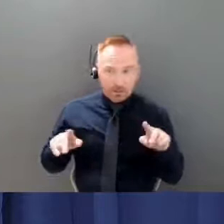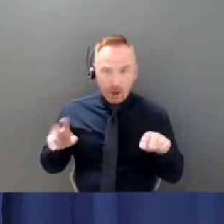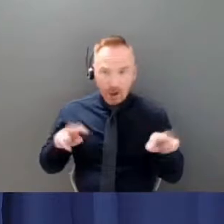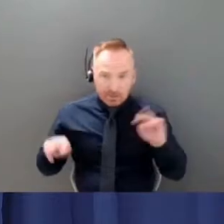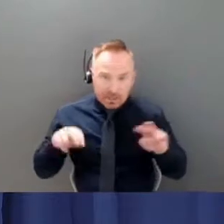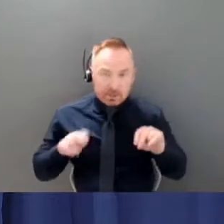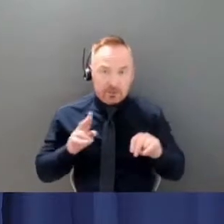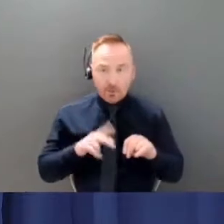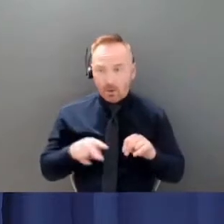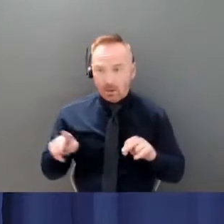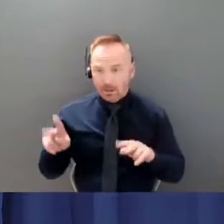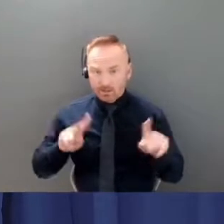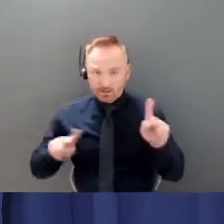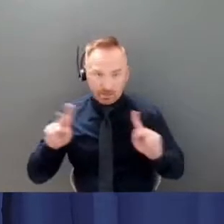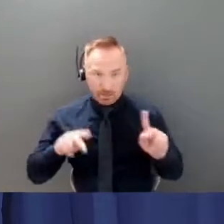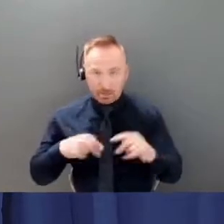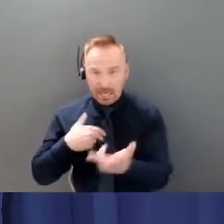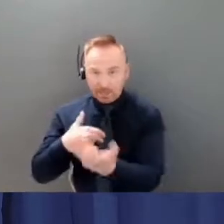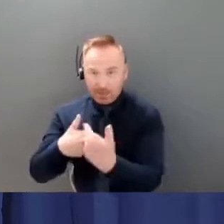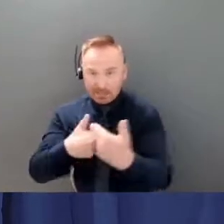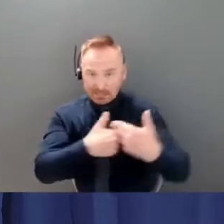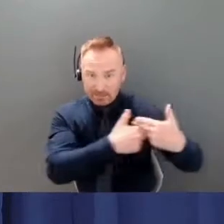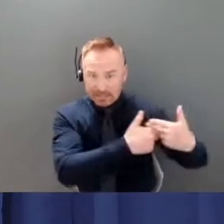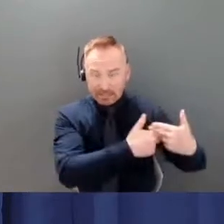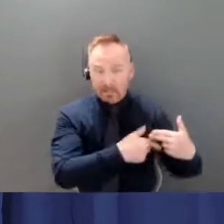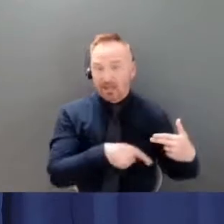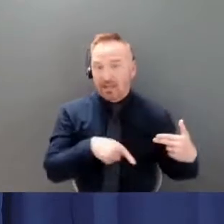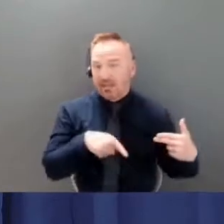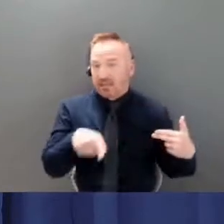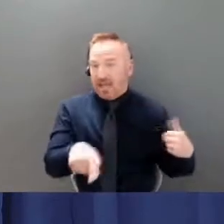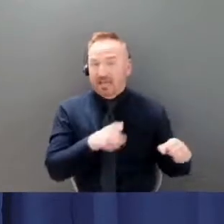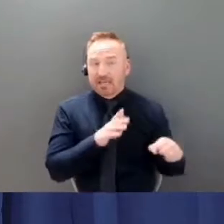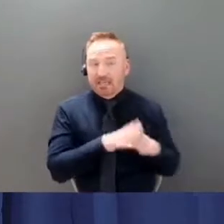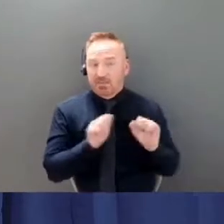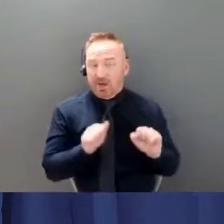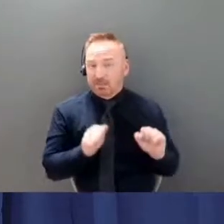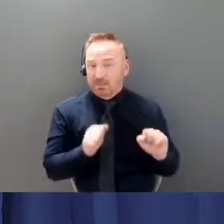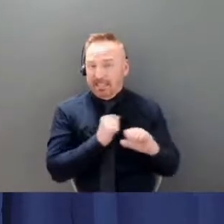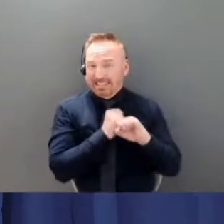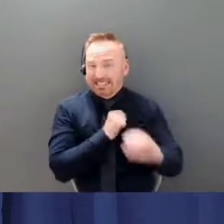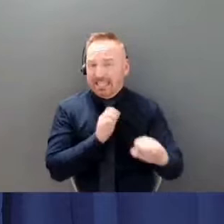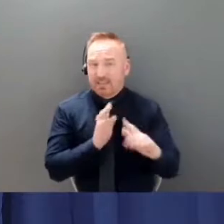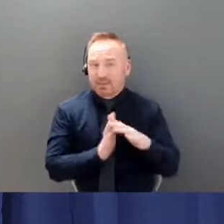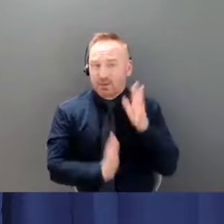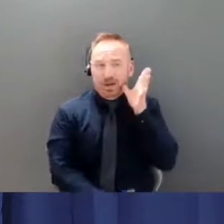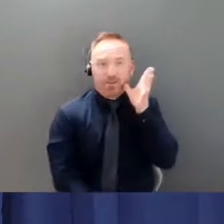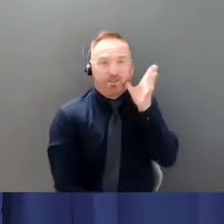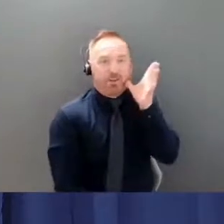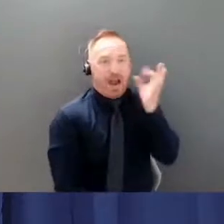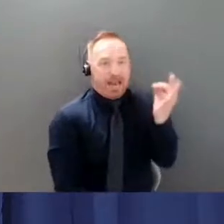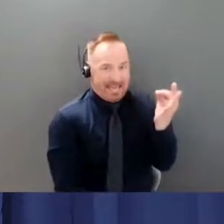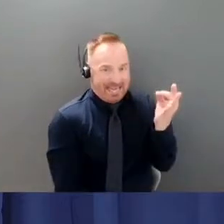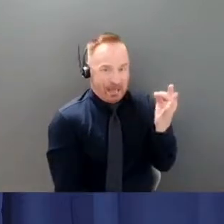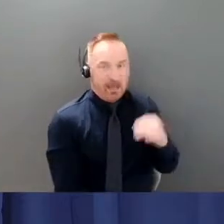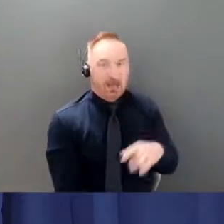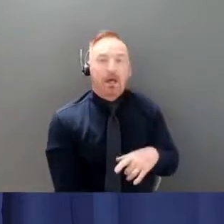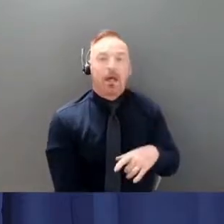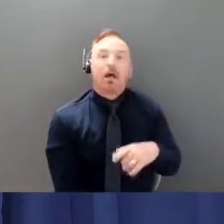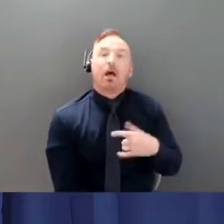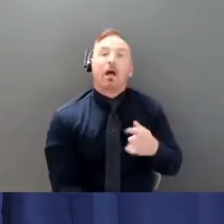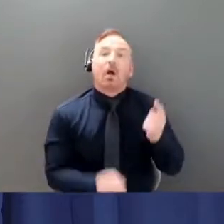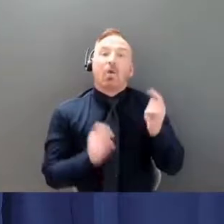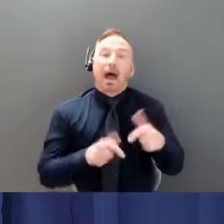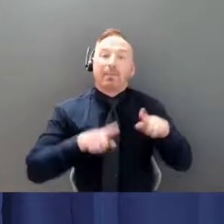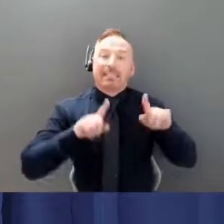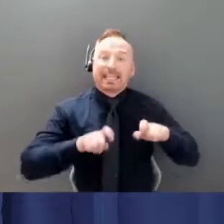extended as late as until this Friday so rapid testing will run in CarMax today from one to